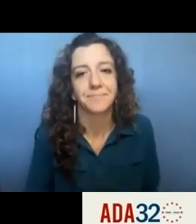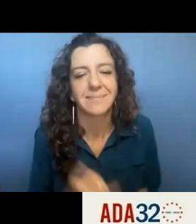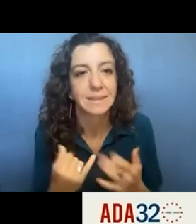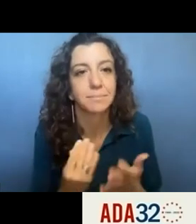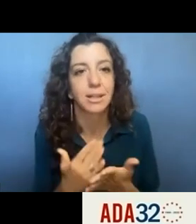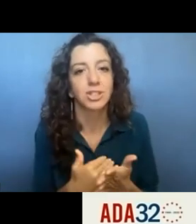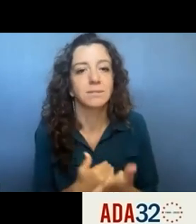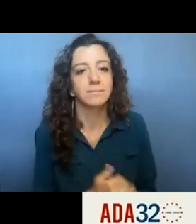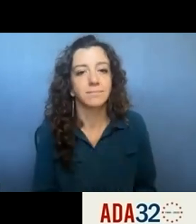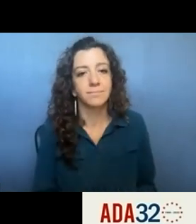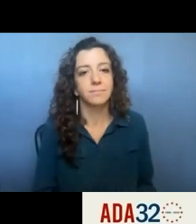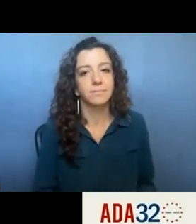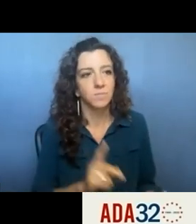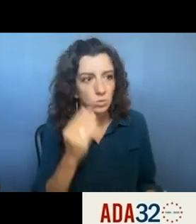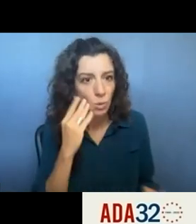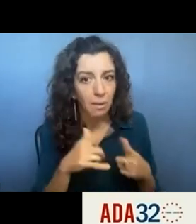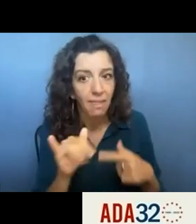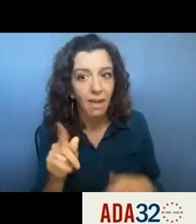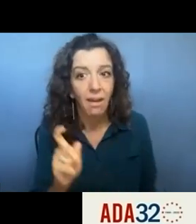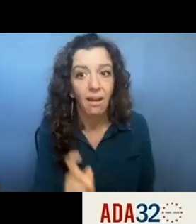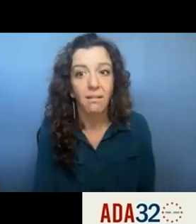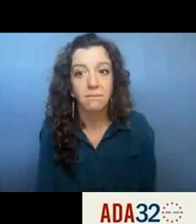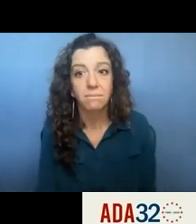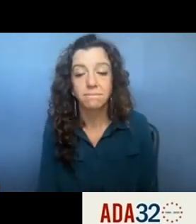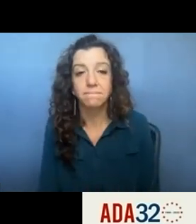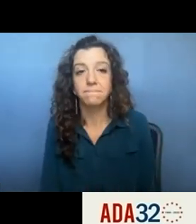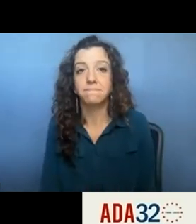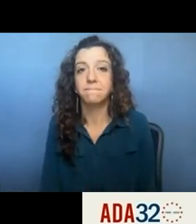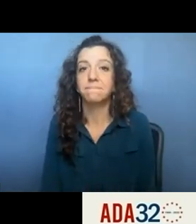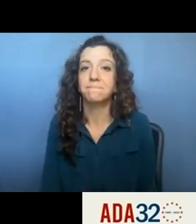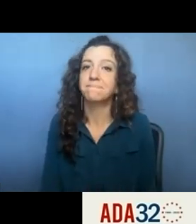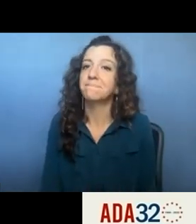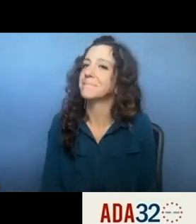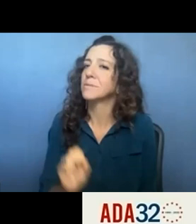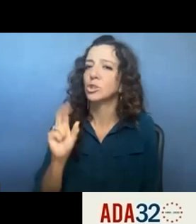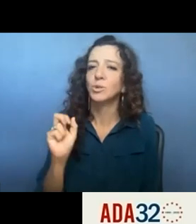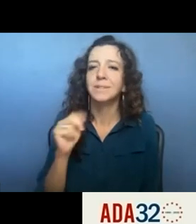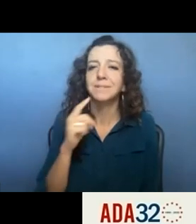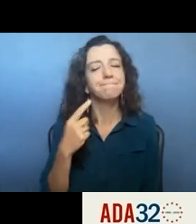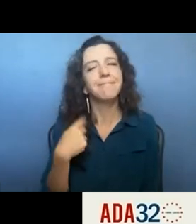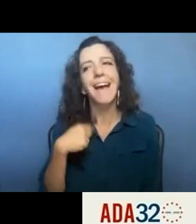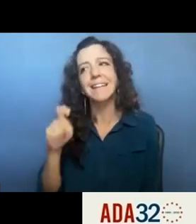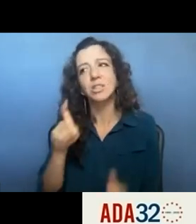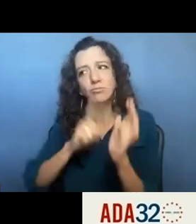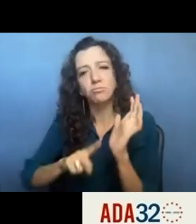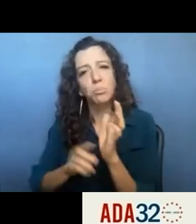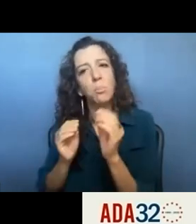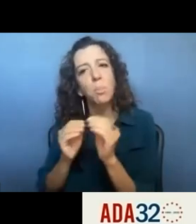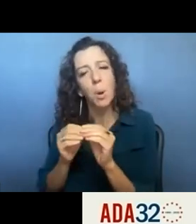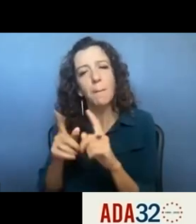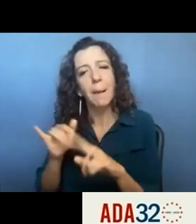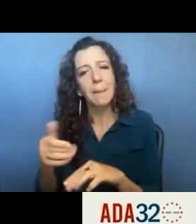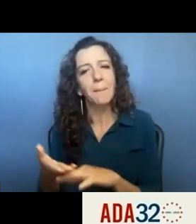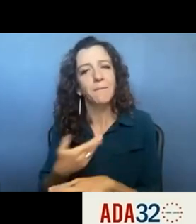do you know anything about that you know we'd have to learn more about the status of that one before responding